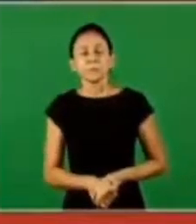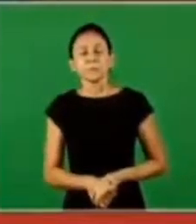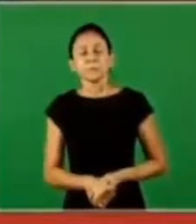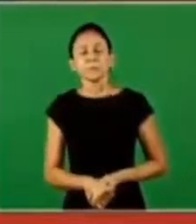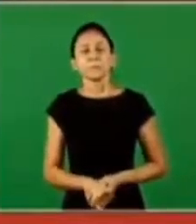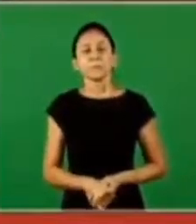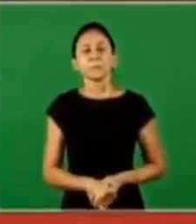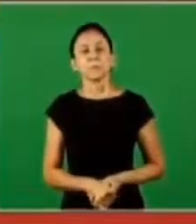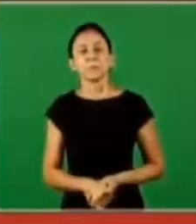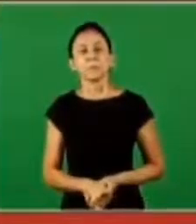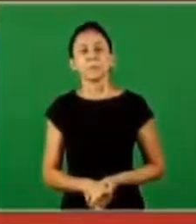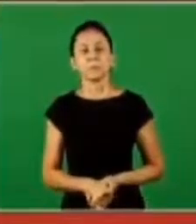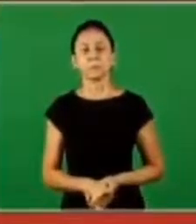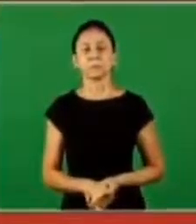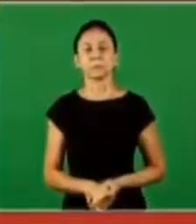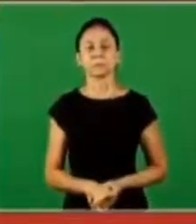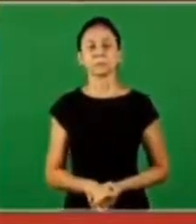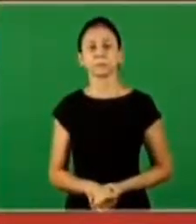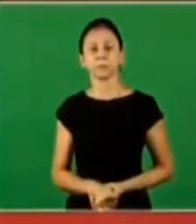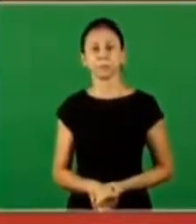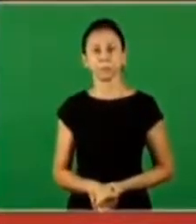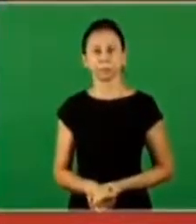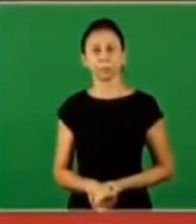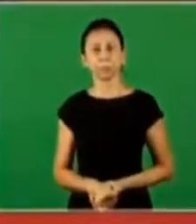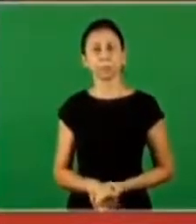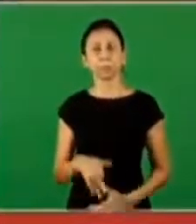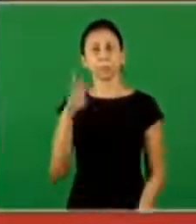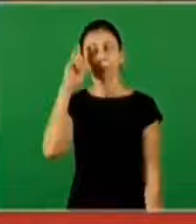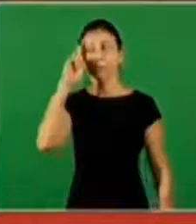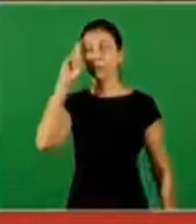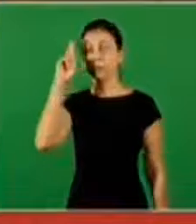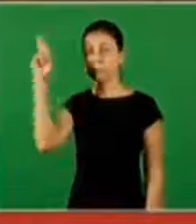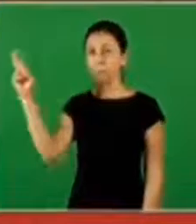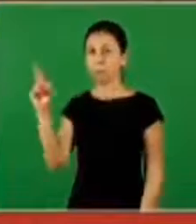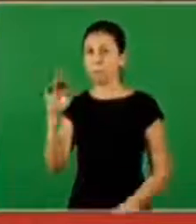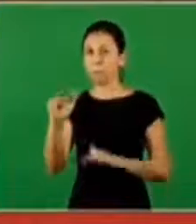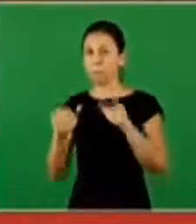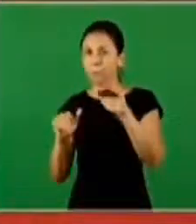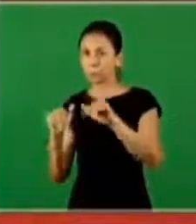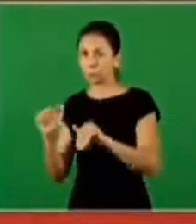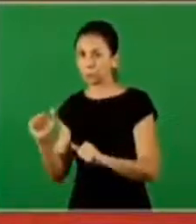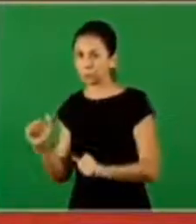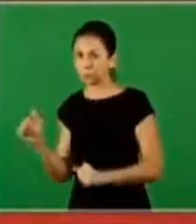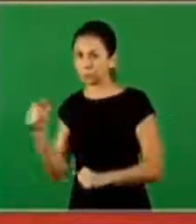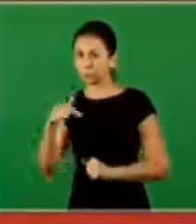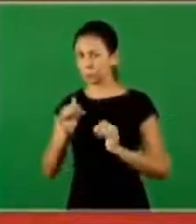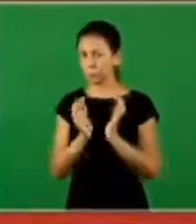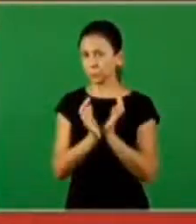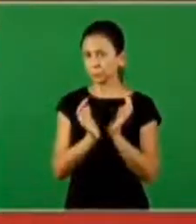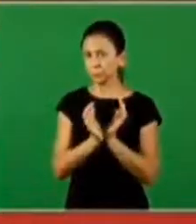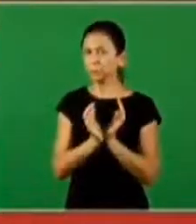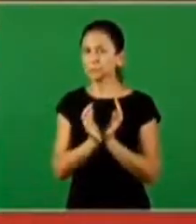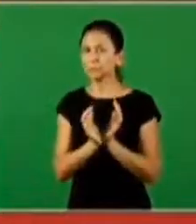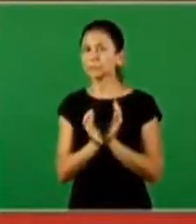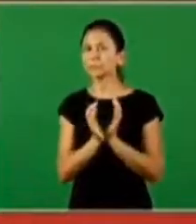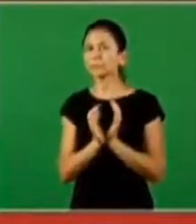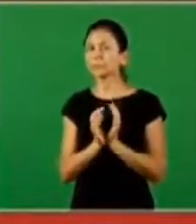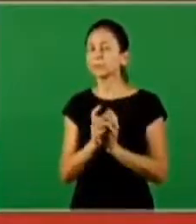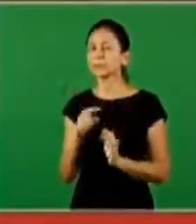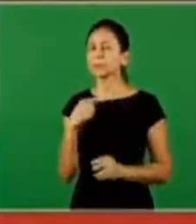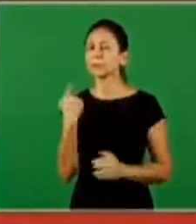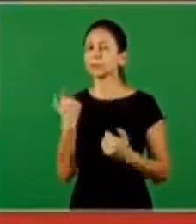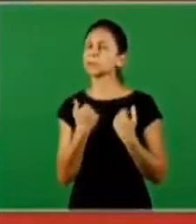see this condition that happened here when the Lord called us the Lord began to